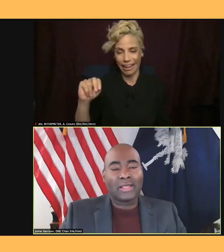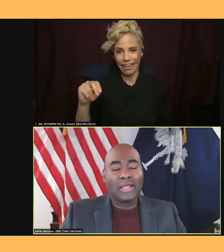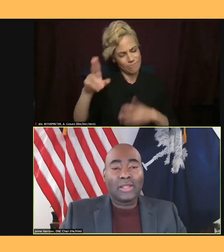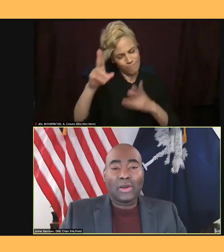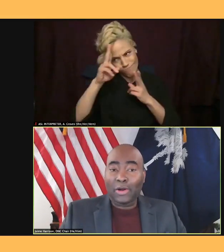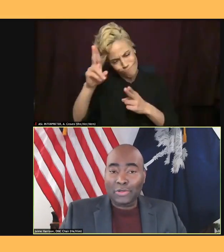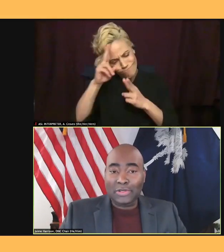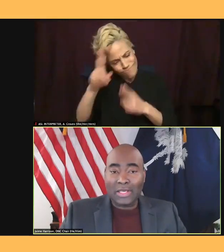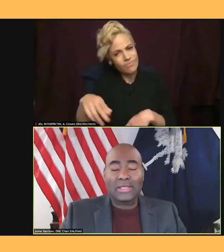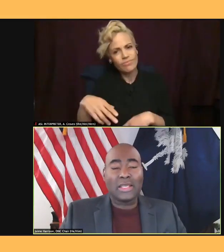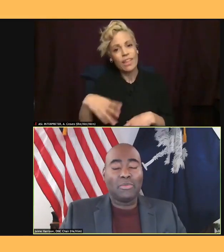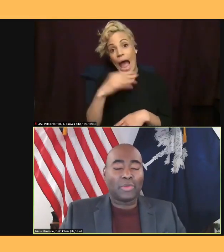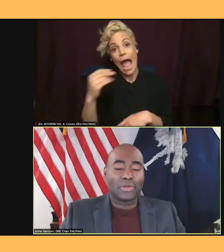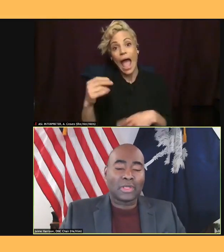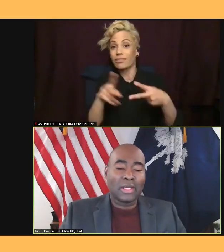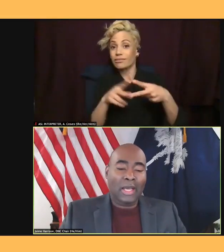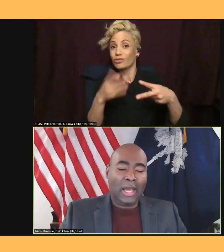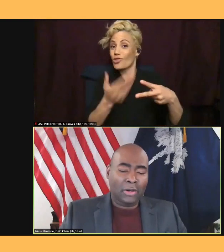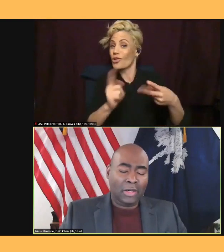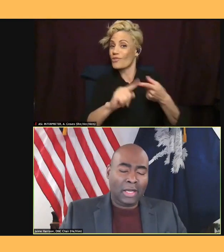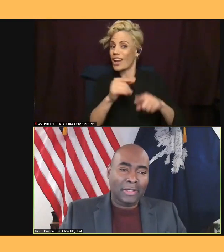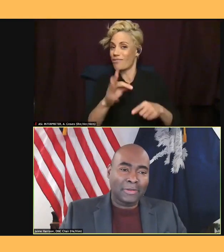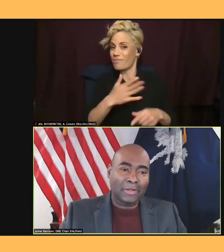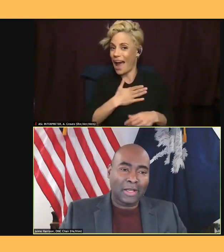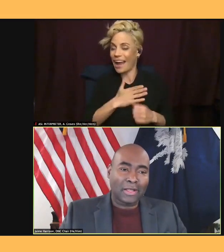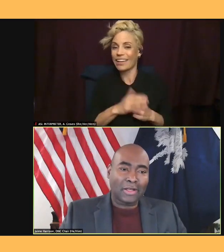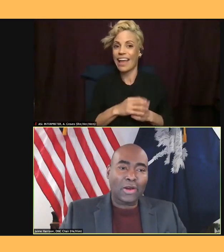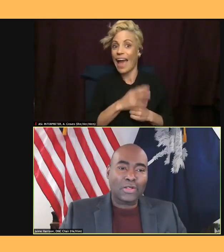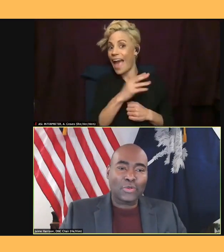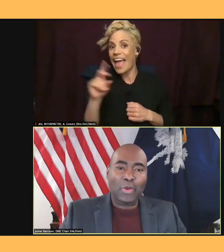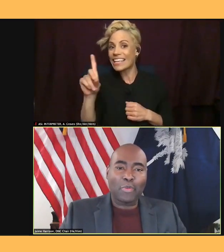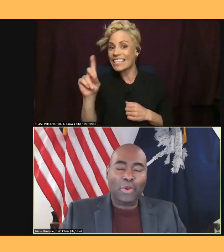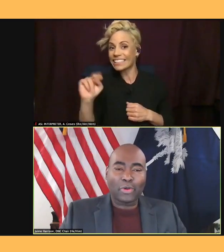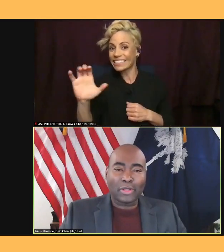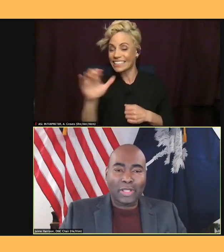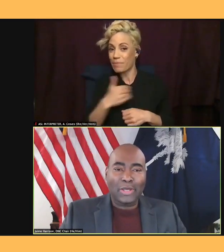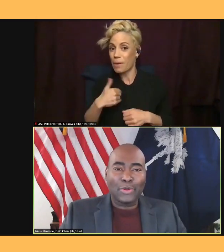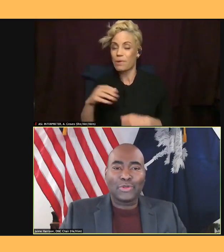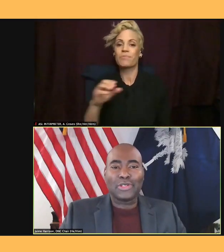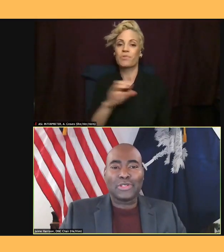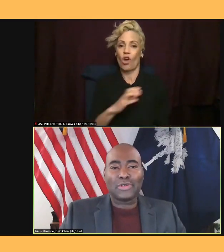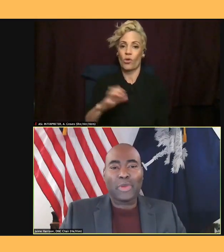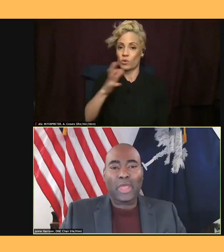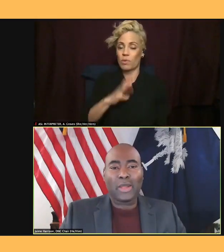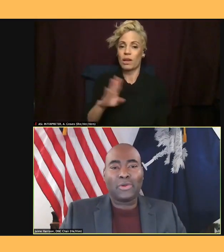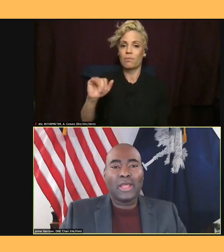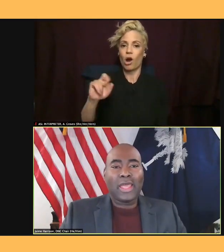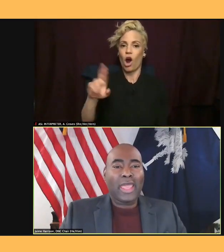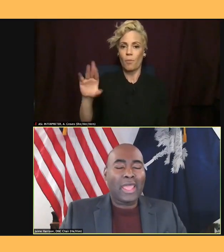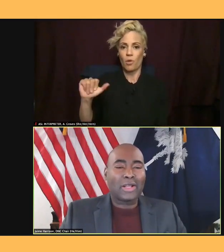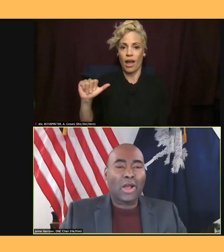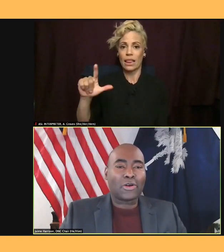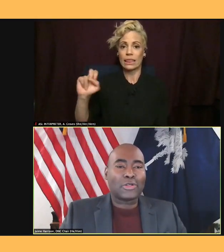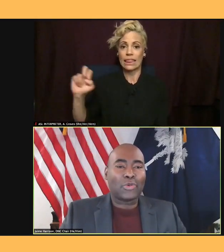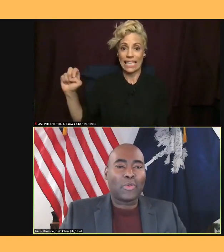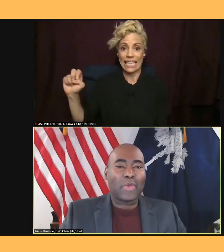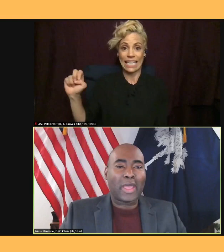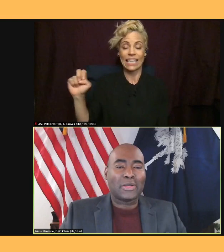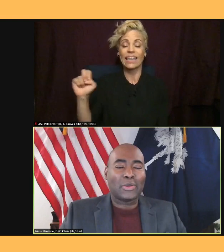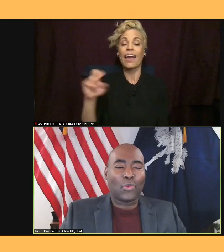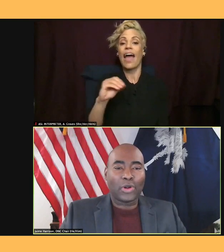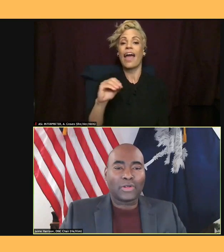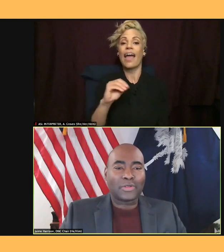DNC members. Our Congresswoman Barbara Lee, who was just on the panel, and Congresswoman Maxine Waters.